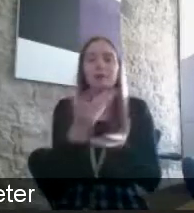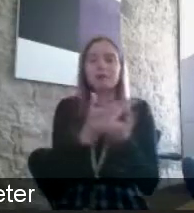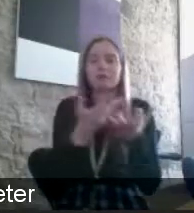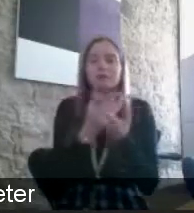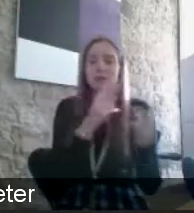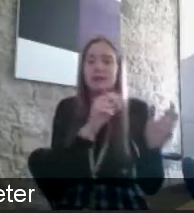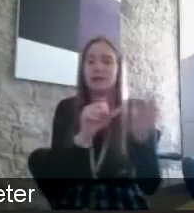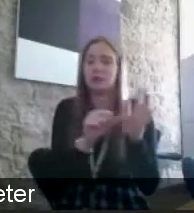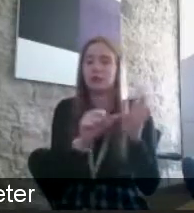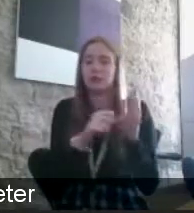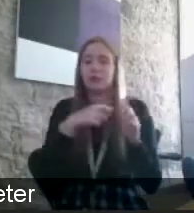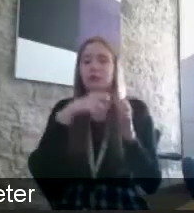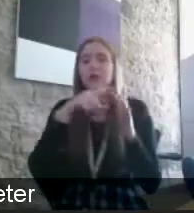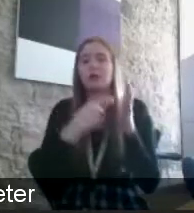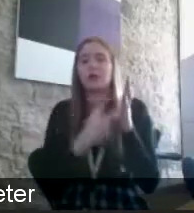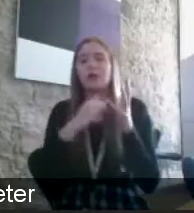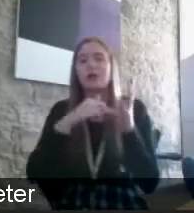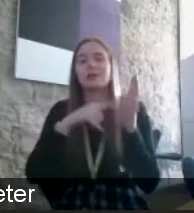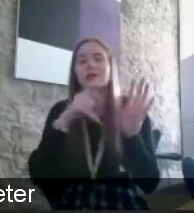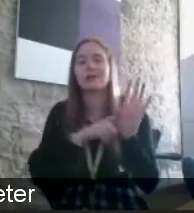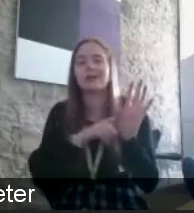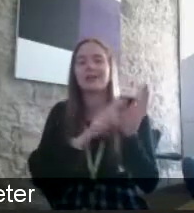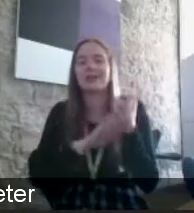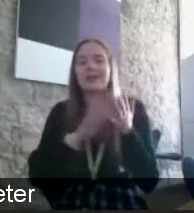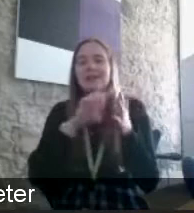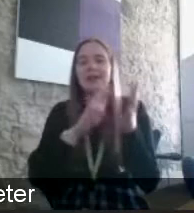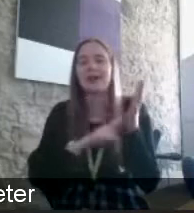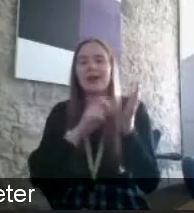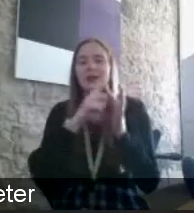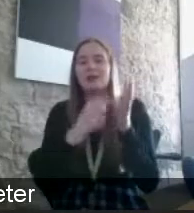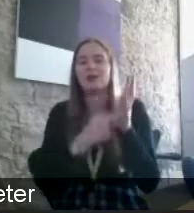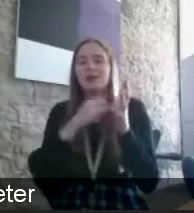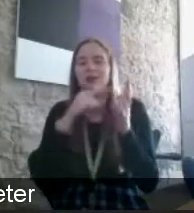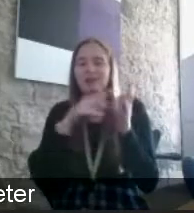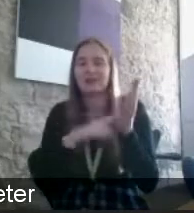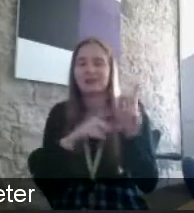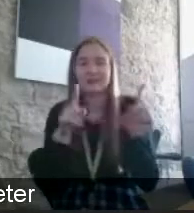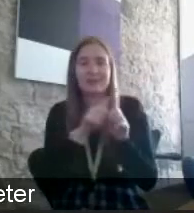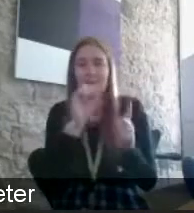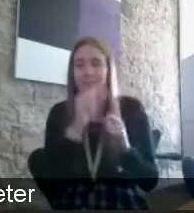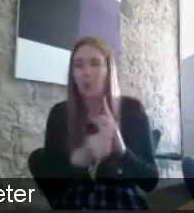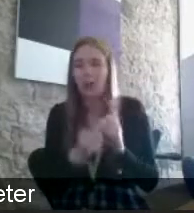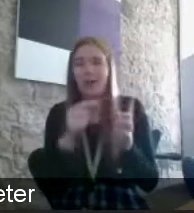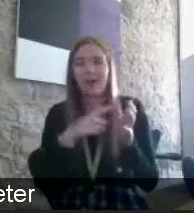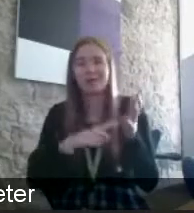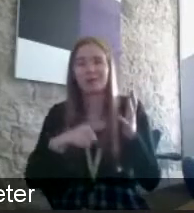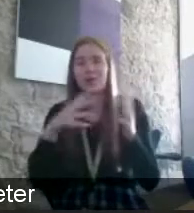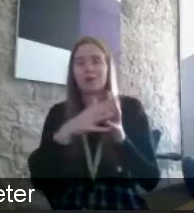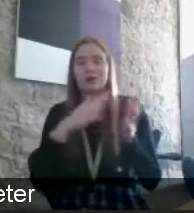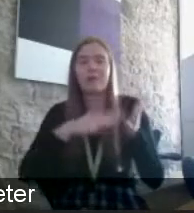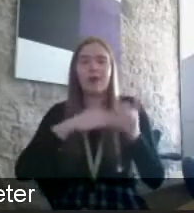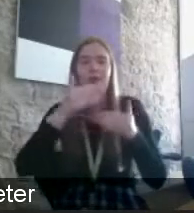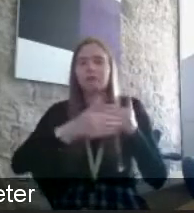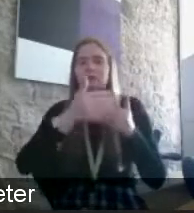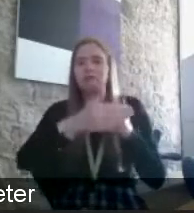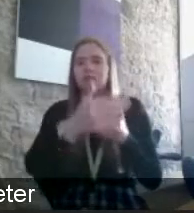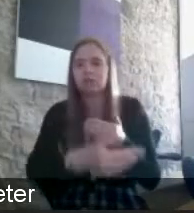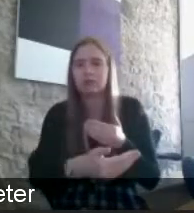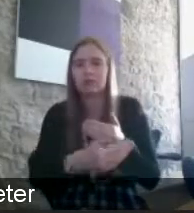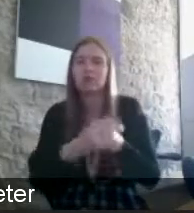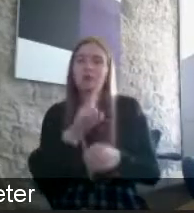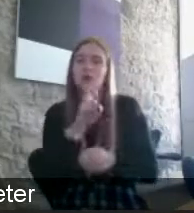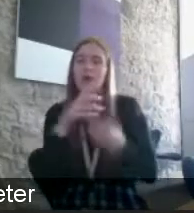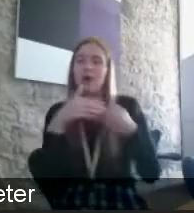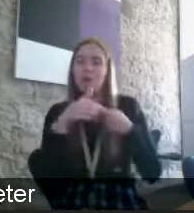kirstie henderson is making a same point she says access to work takes months to get permissions done waiting 12 weeks plus at present